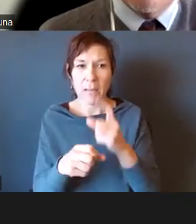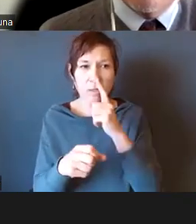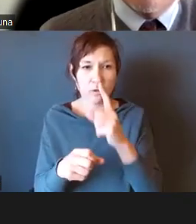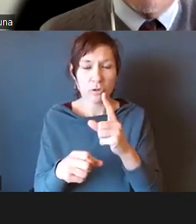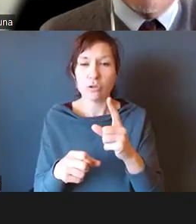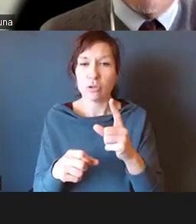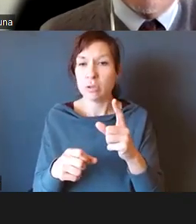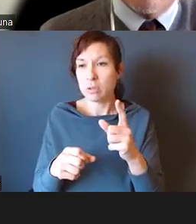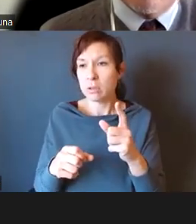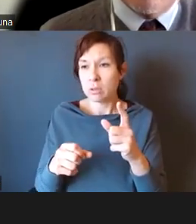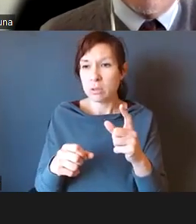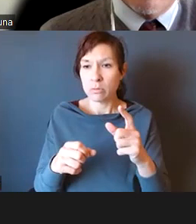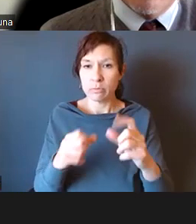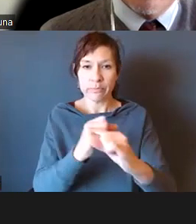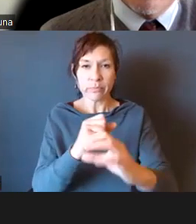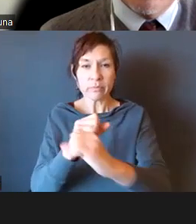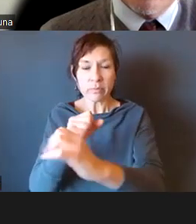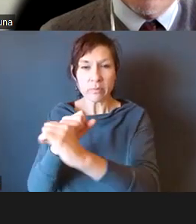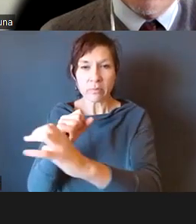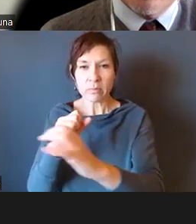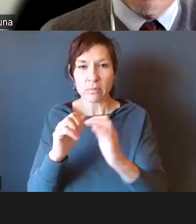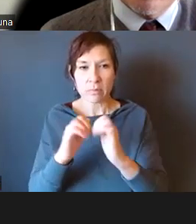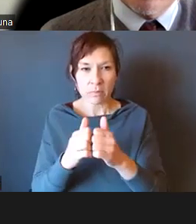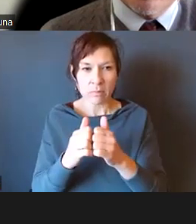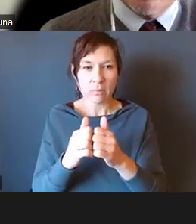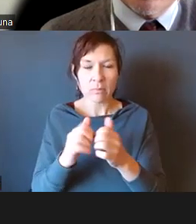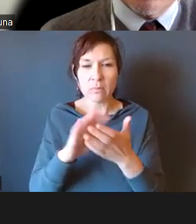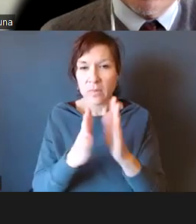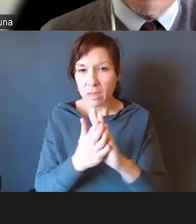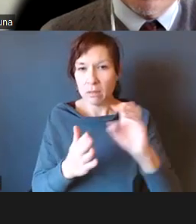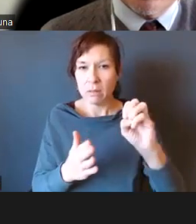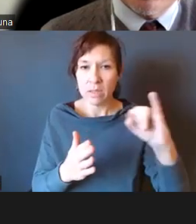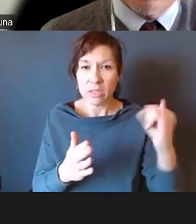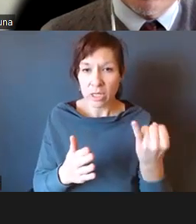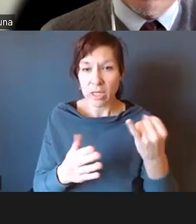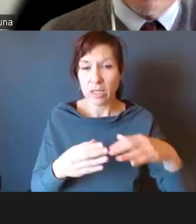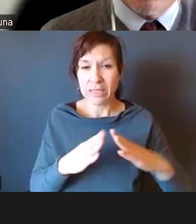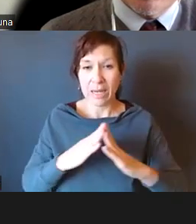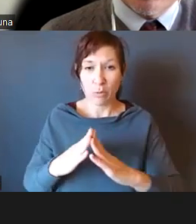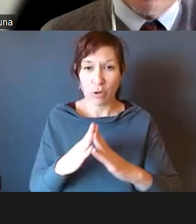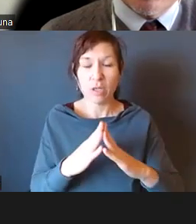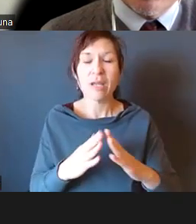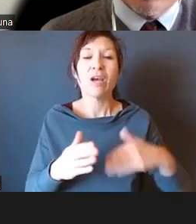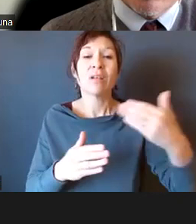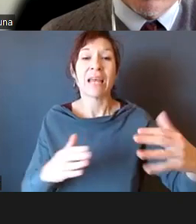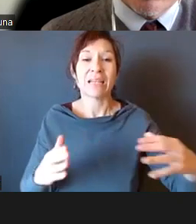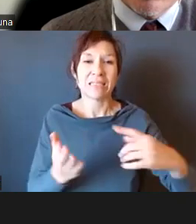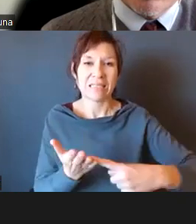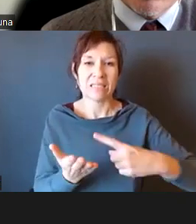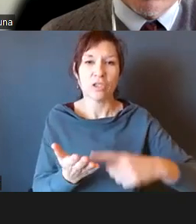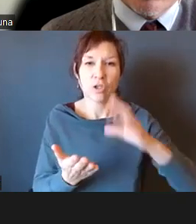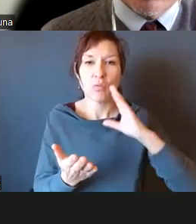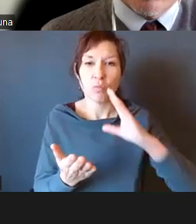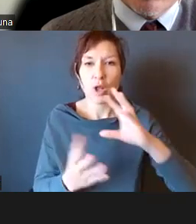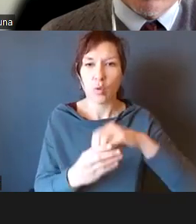I can, what, for our next discussion, I will include that language more explicitly. And I also want to